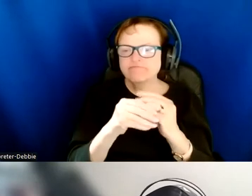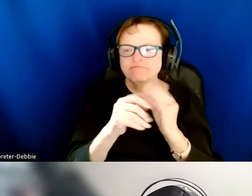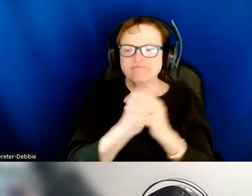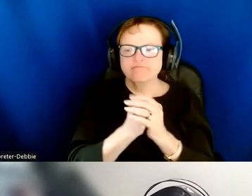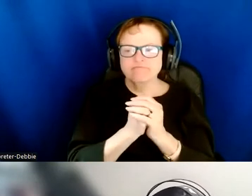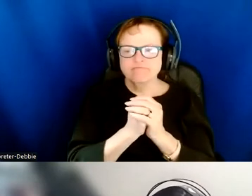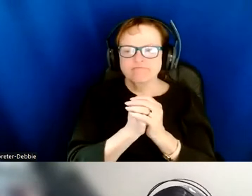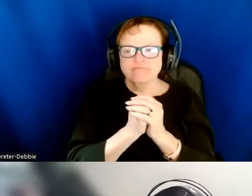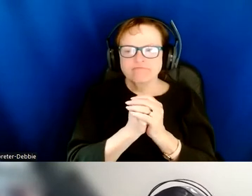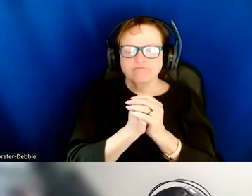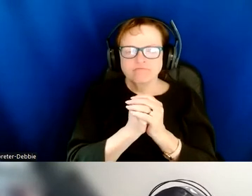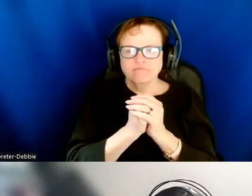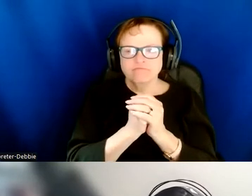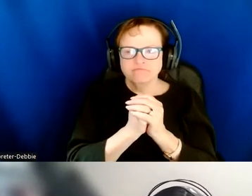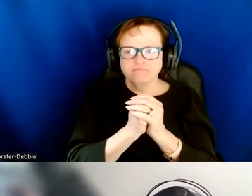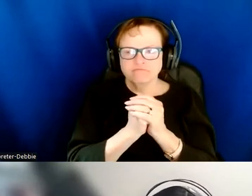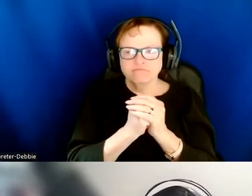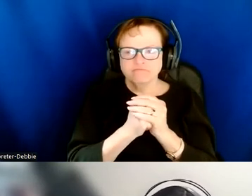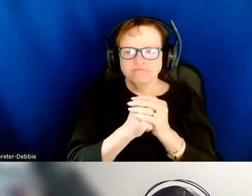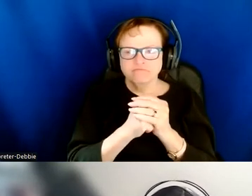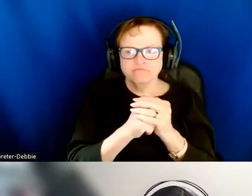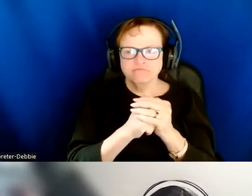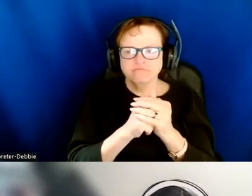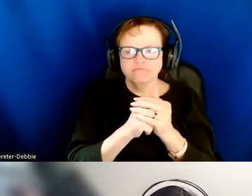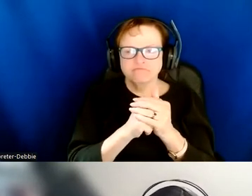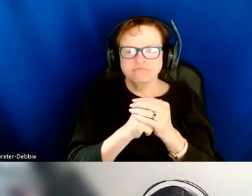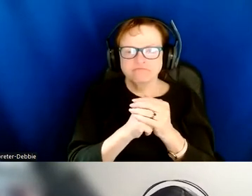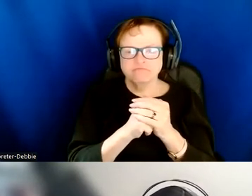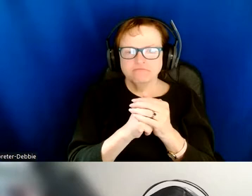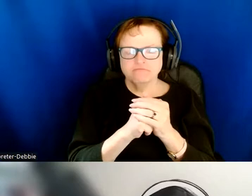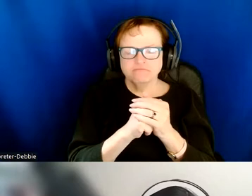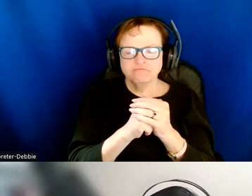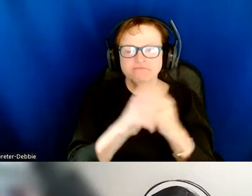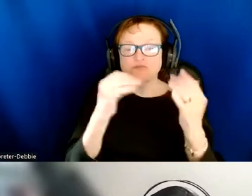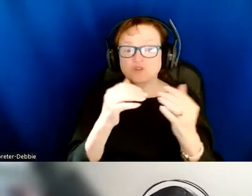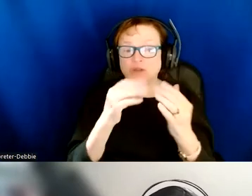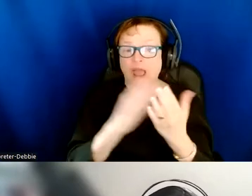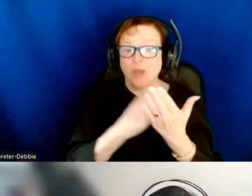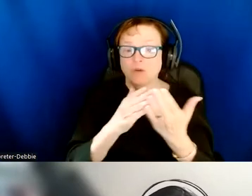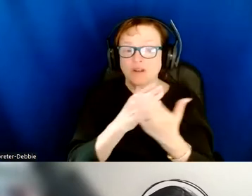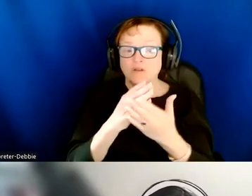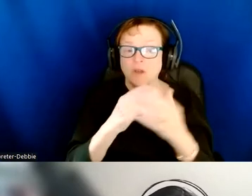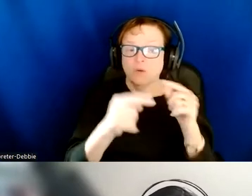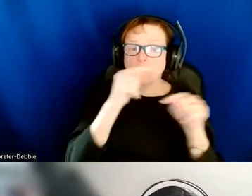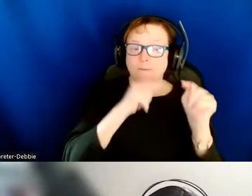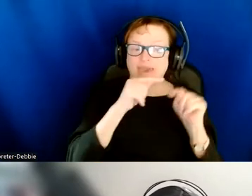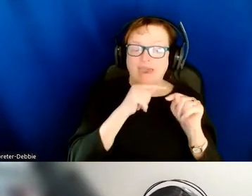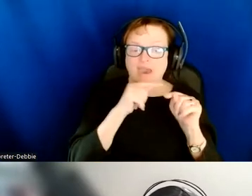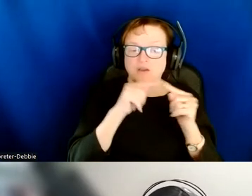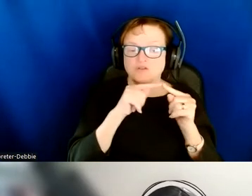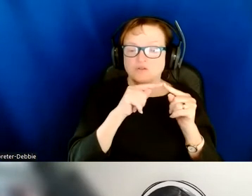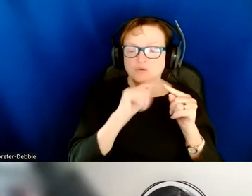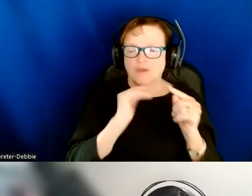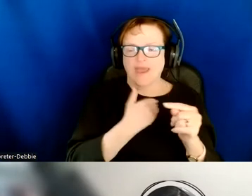extension and add it to chrome okay so i'm going to navigate back to our our website